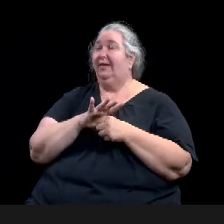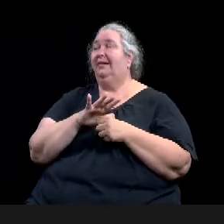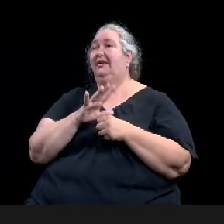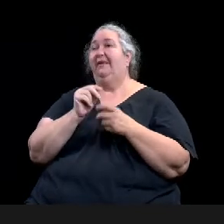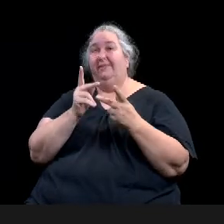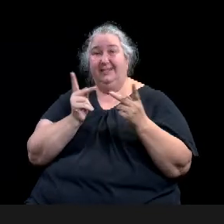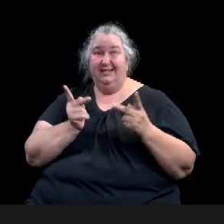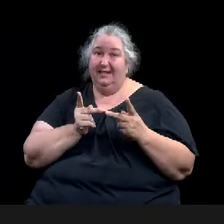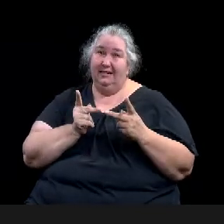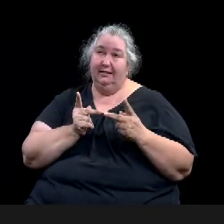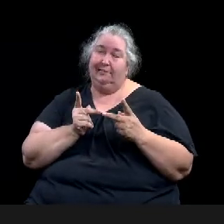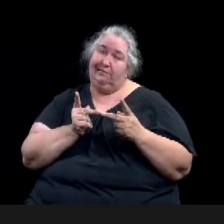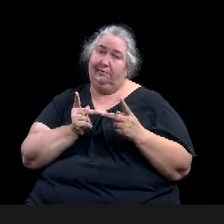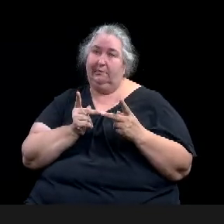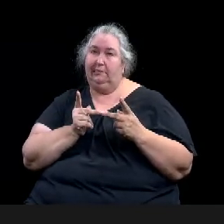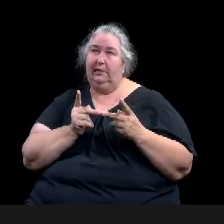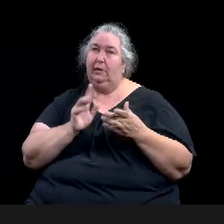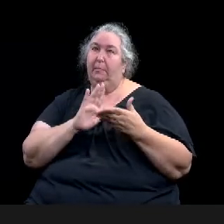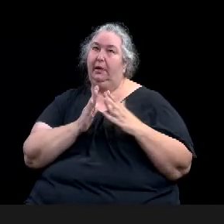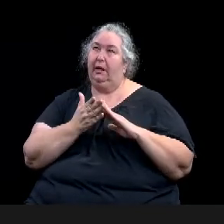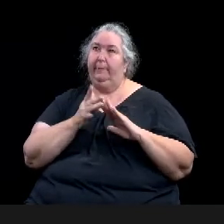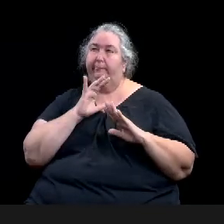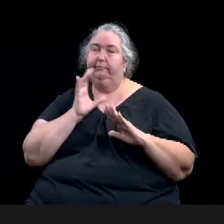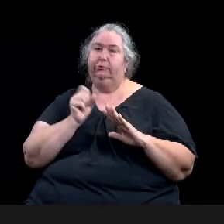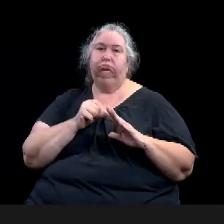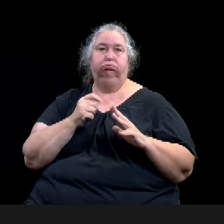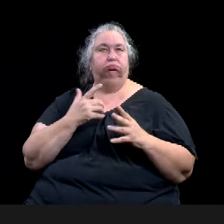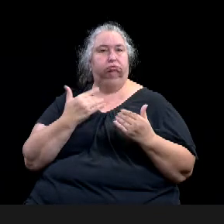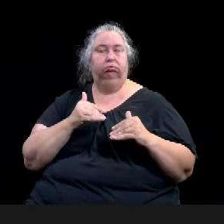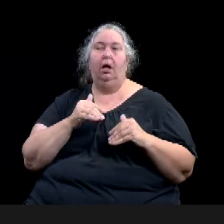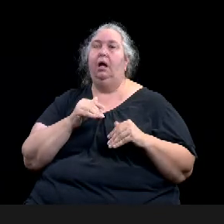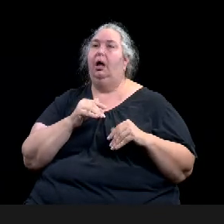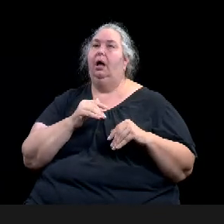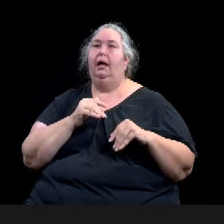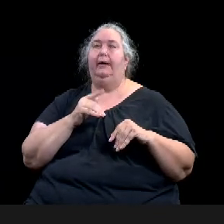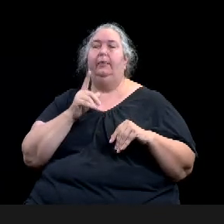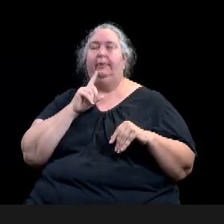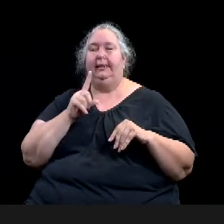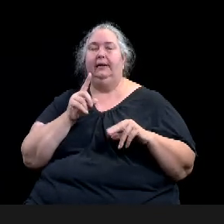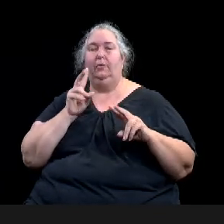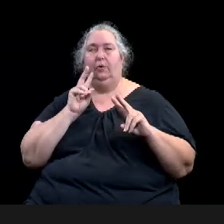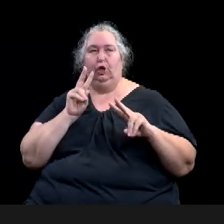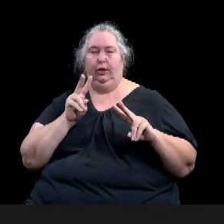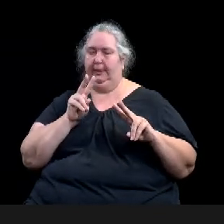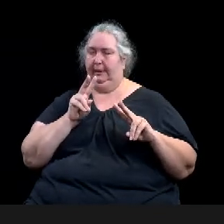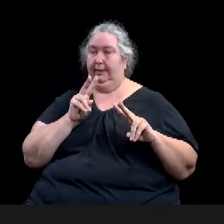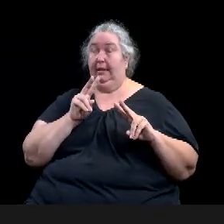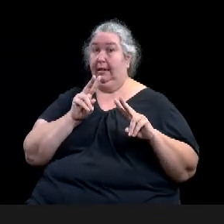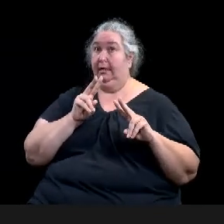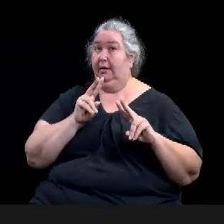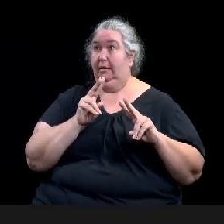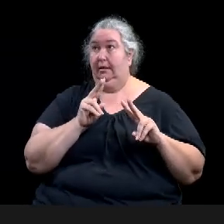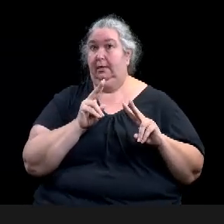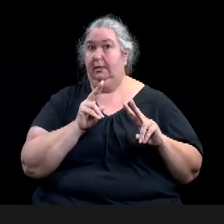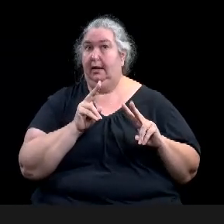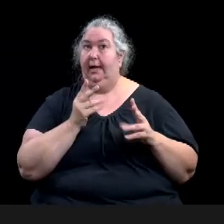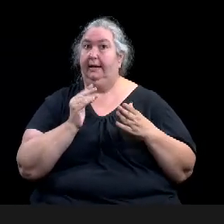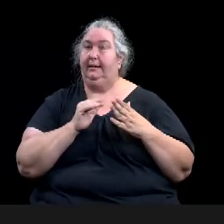we've consolidated gallery space and change the hall of fame area into an exhibit space. So